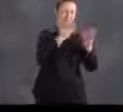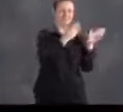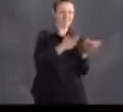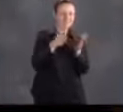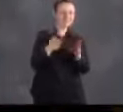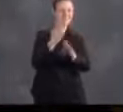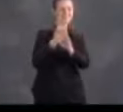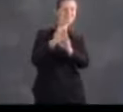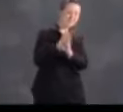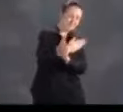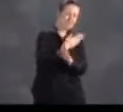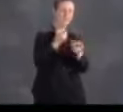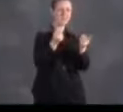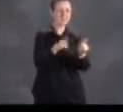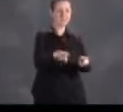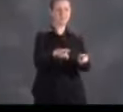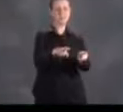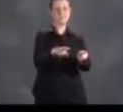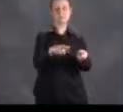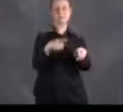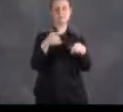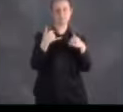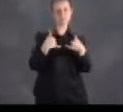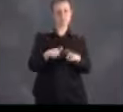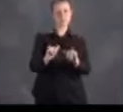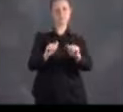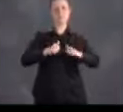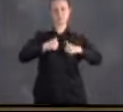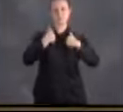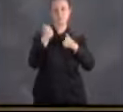ahead of time, he might still be alive.